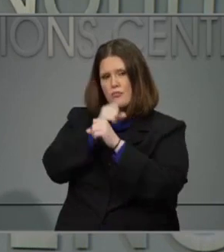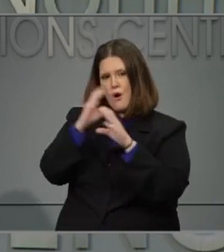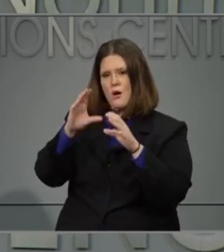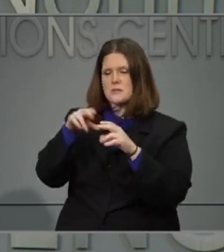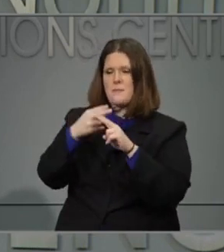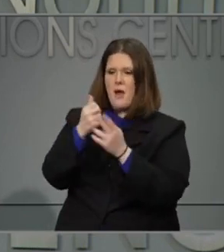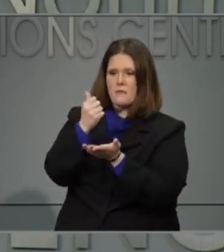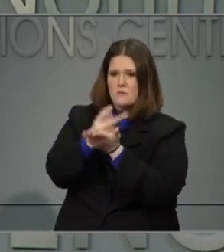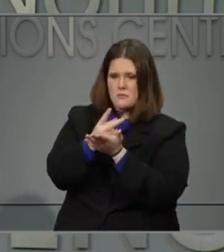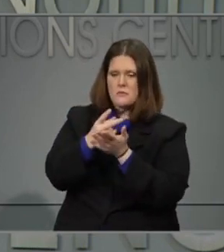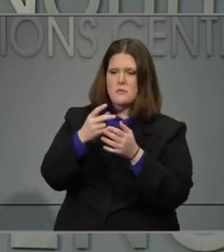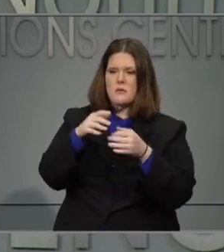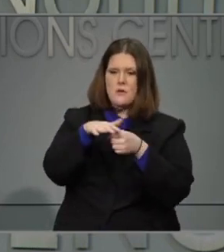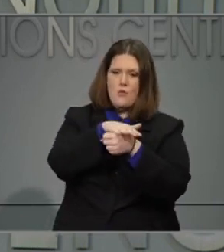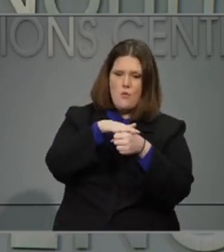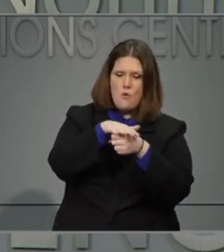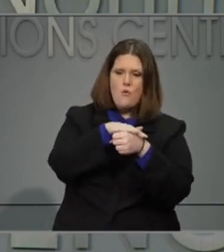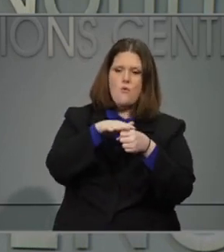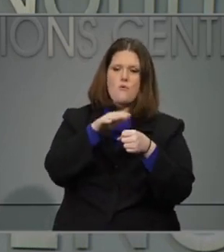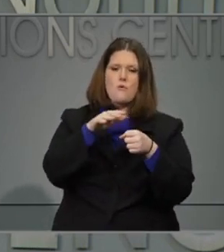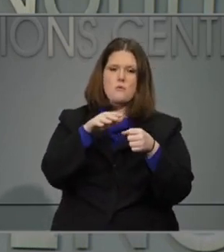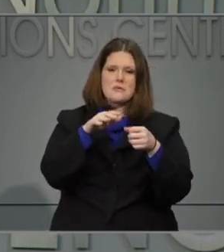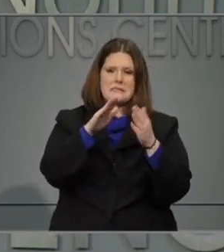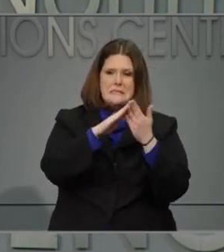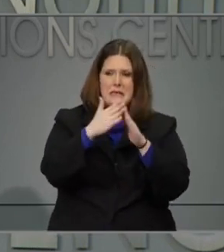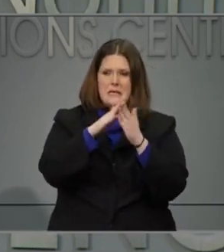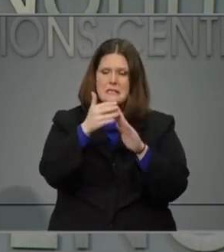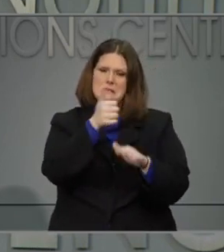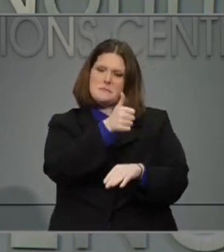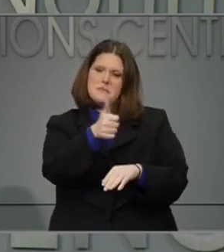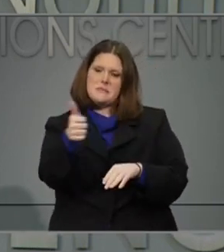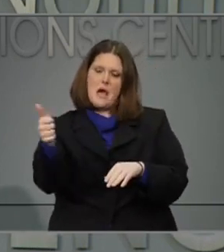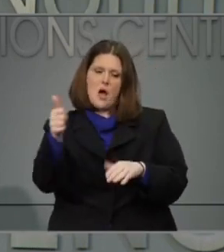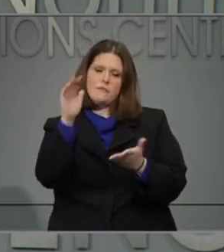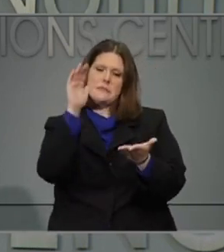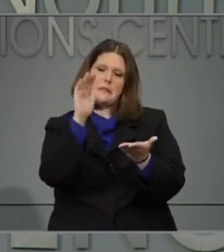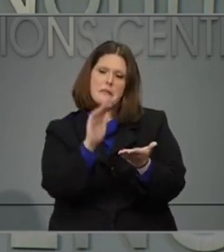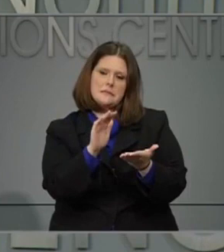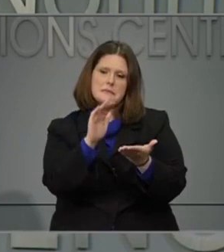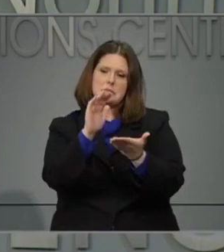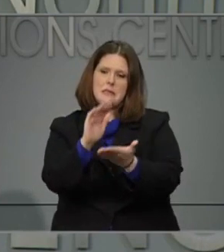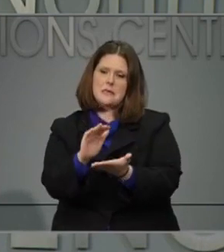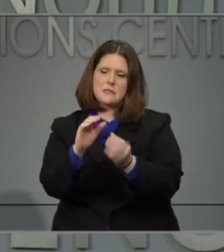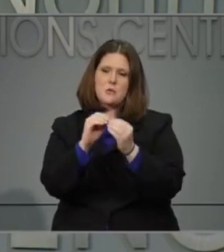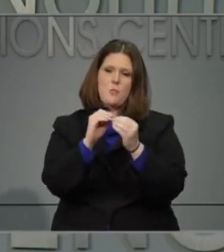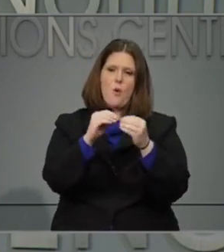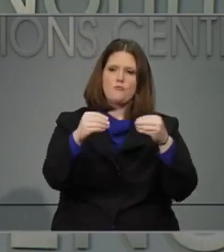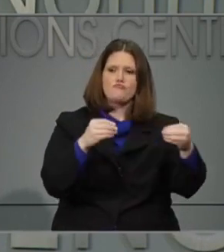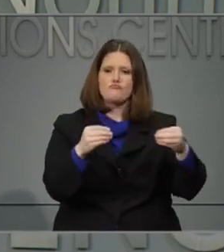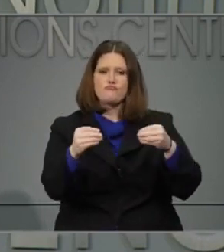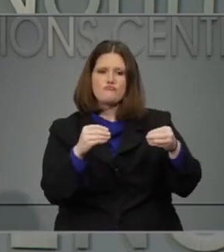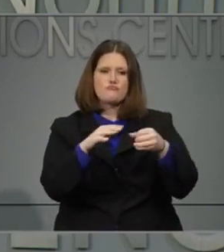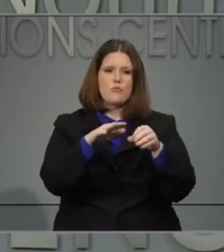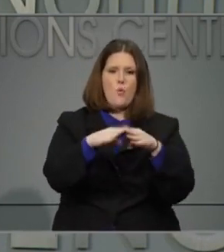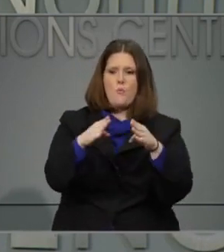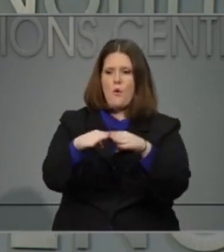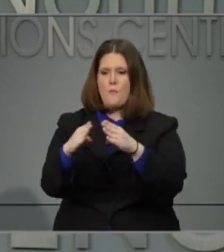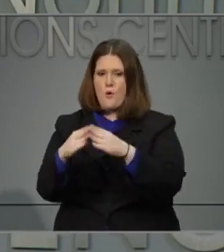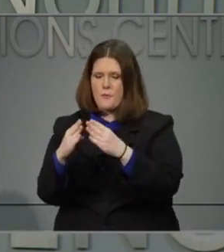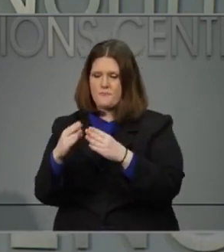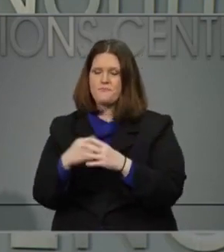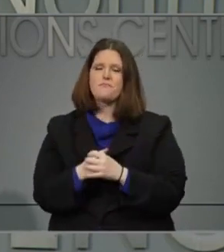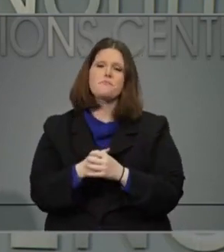flexibility to safely ease some restrictions at their own pace? Thank you. Thanks. We know that this